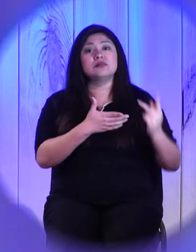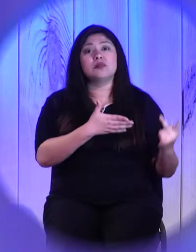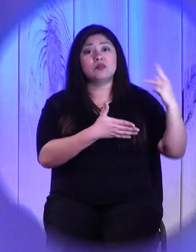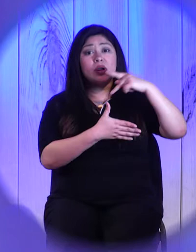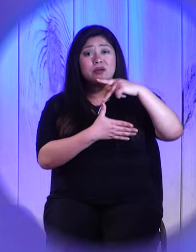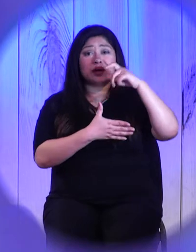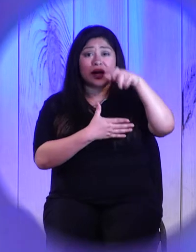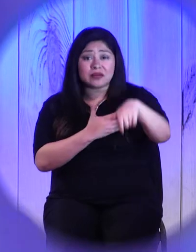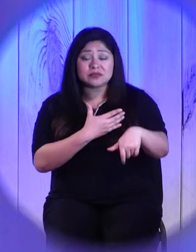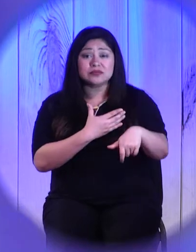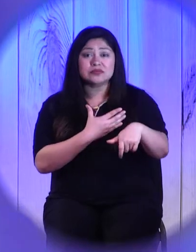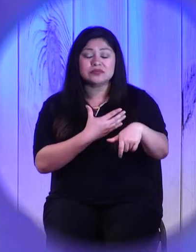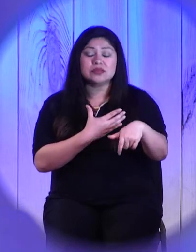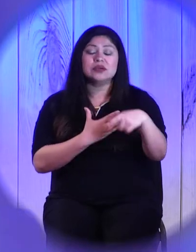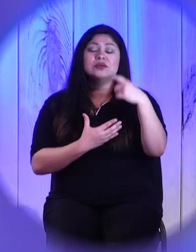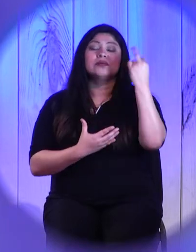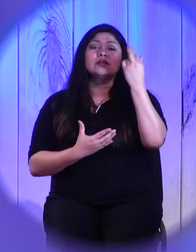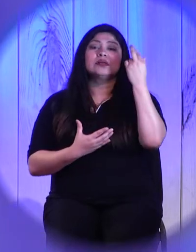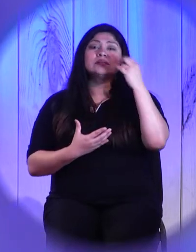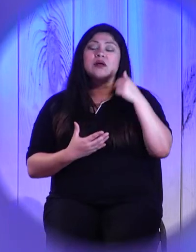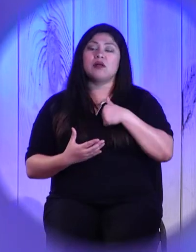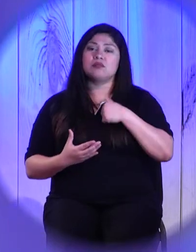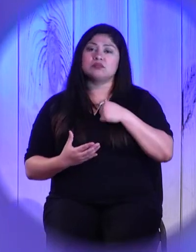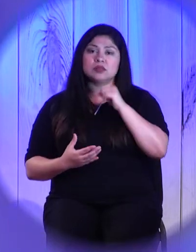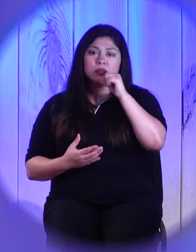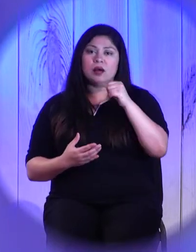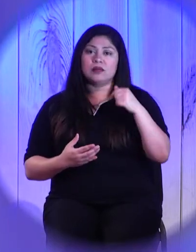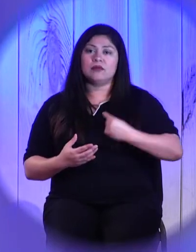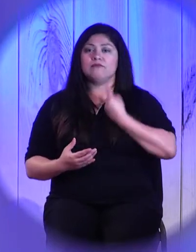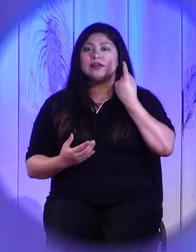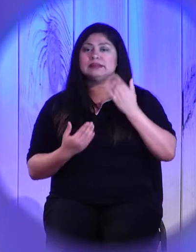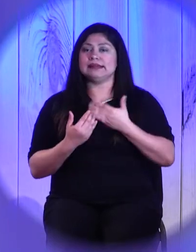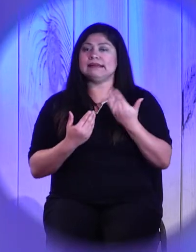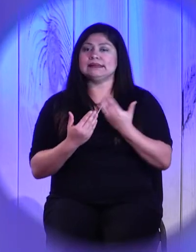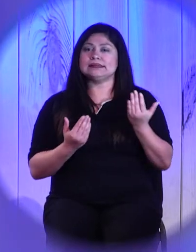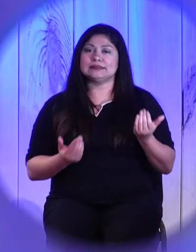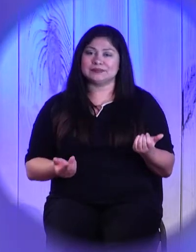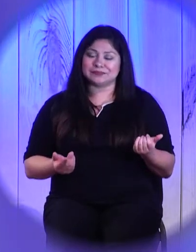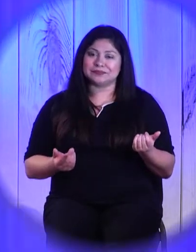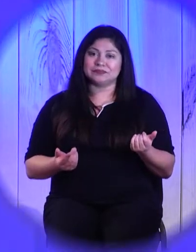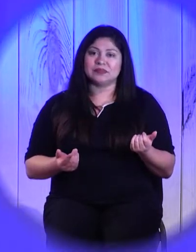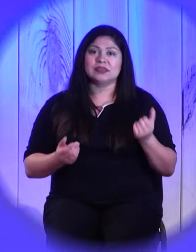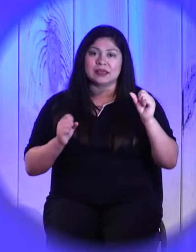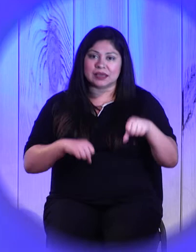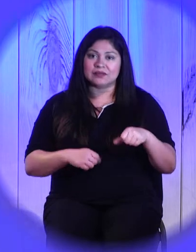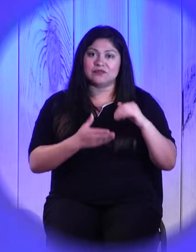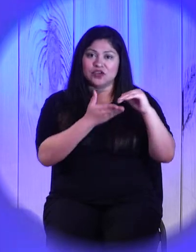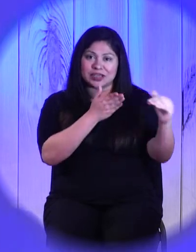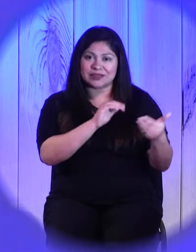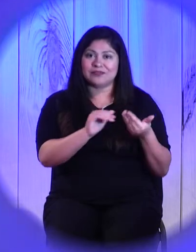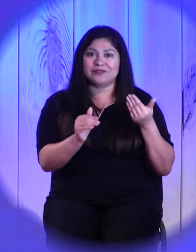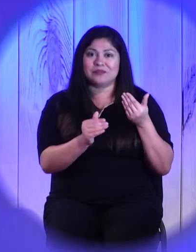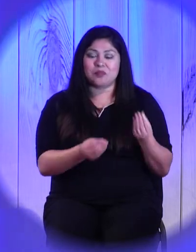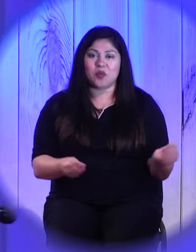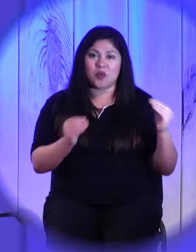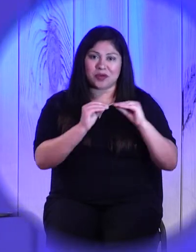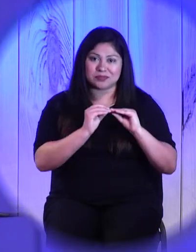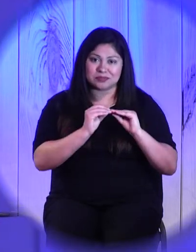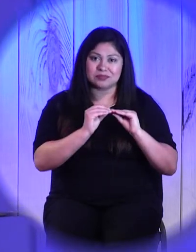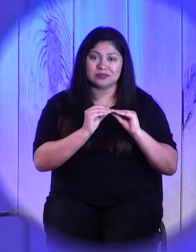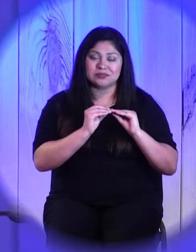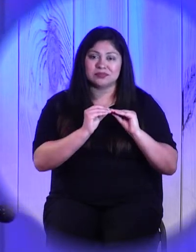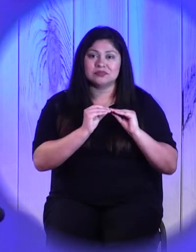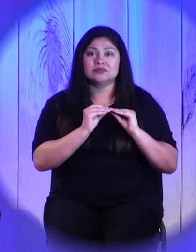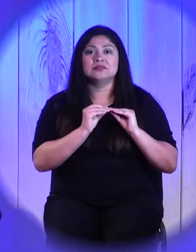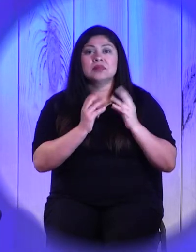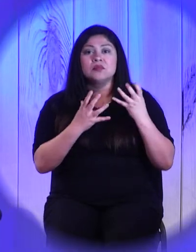offended quite as easily by others. Find it easier to forgive. As we do these things, I want you to